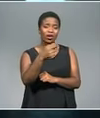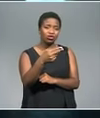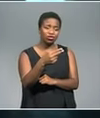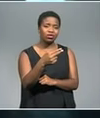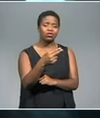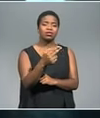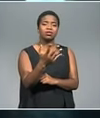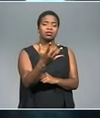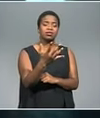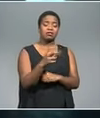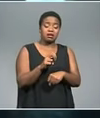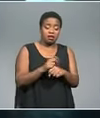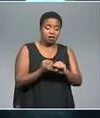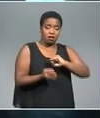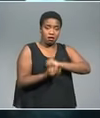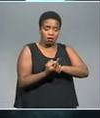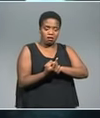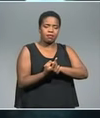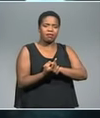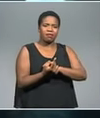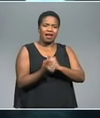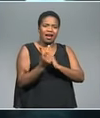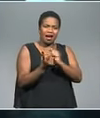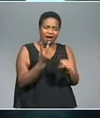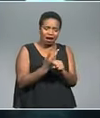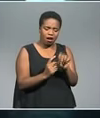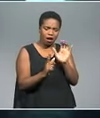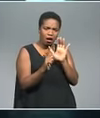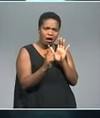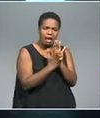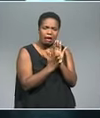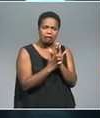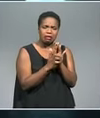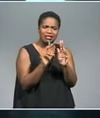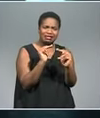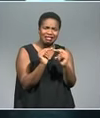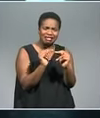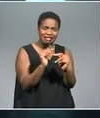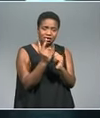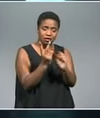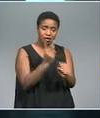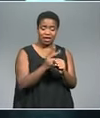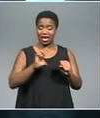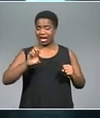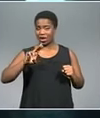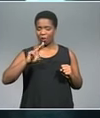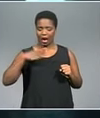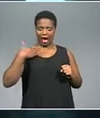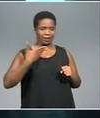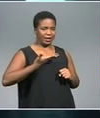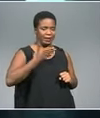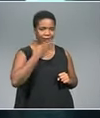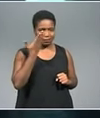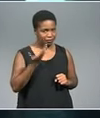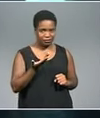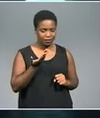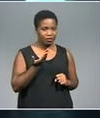and opening up that legal text once again, well, the EU are not particularly happy about doing that. And it's